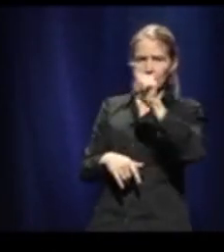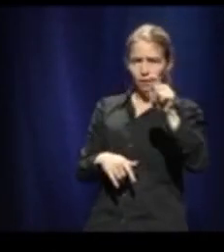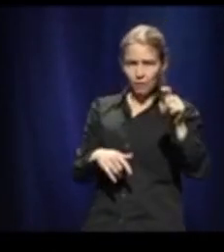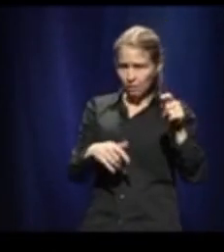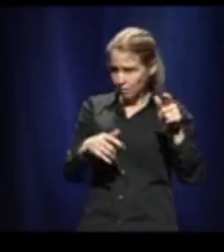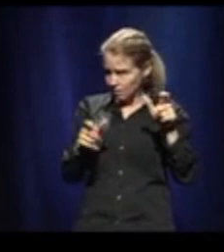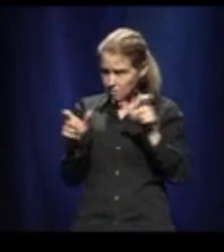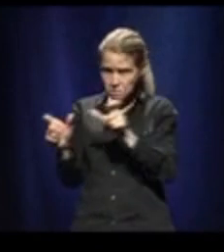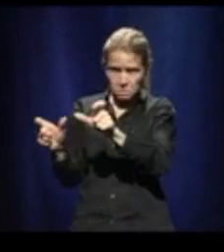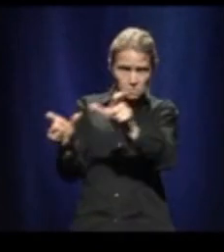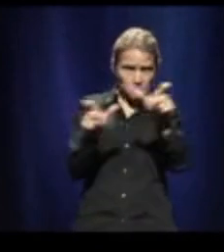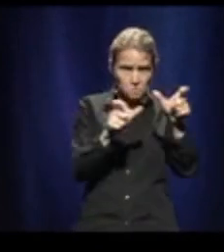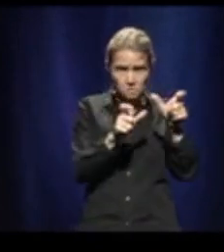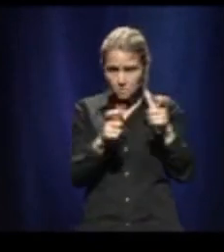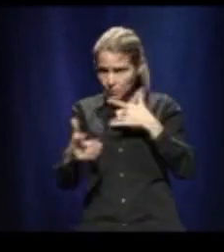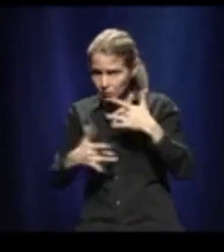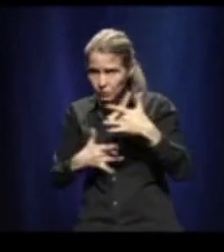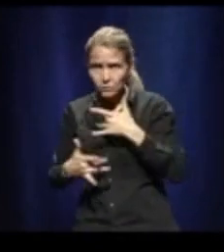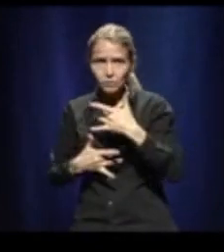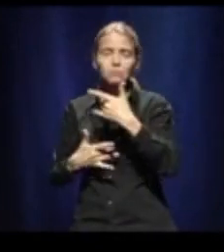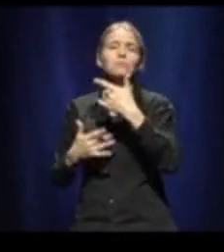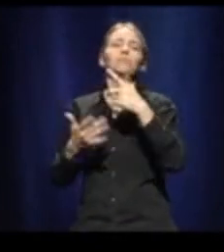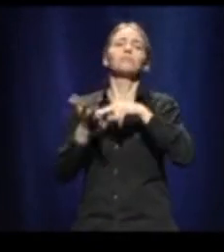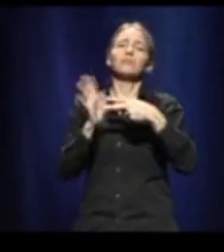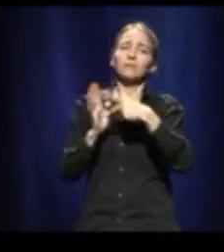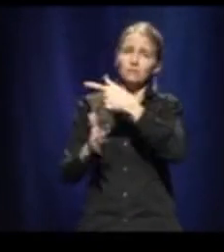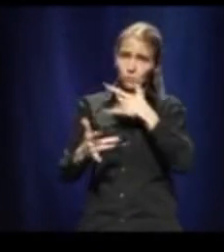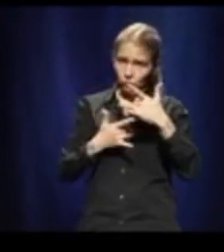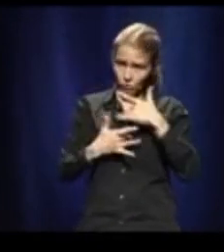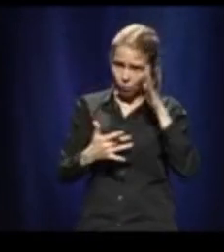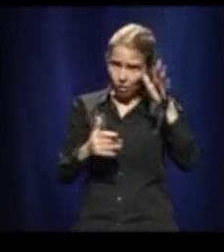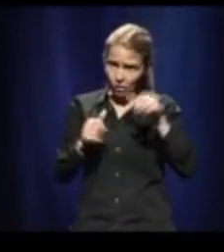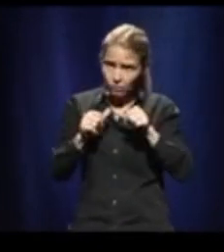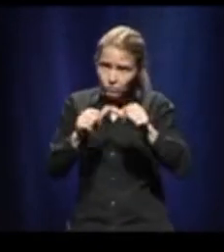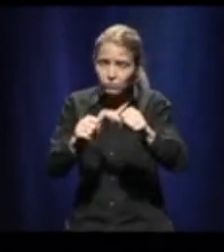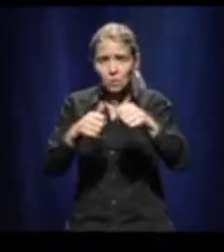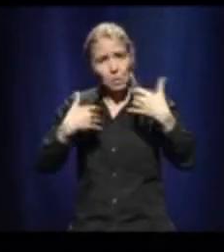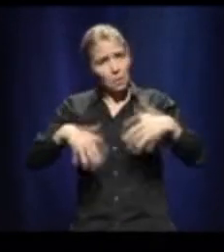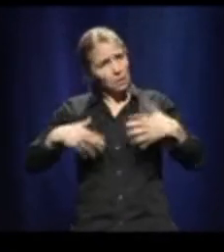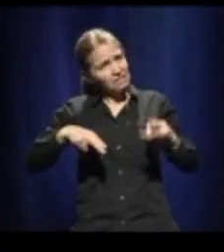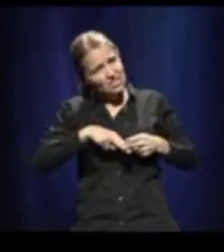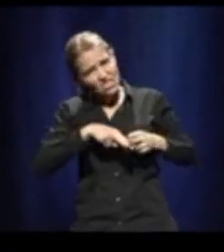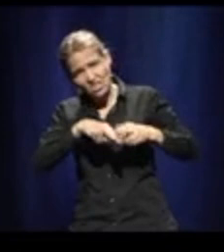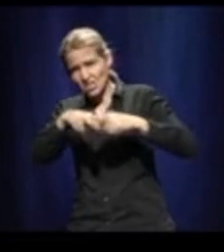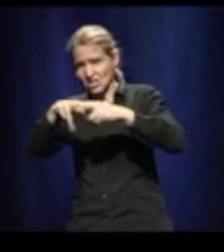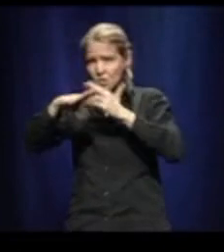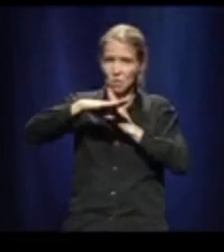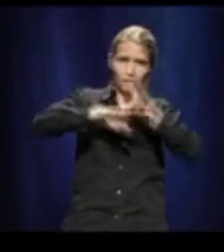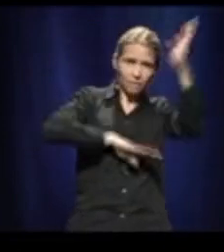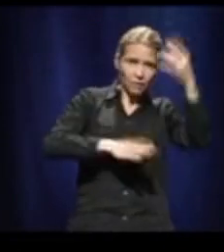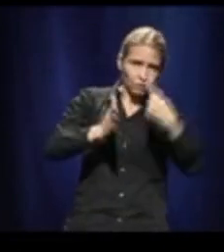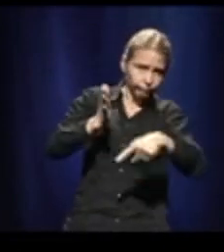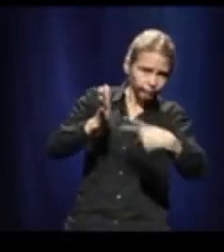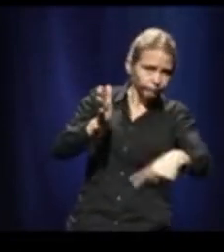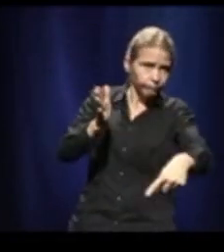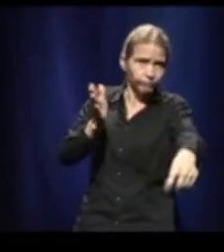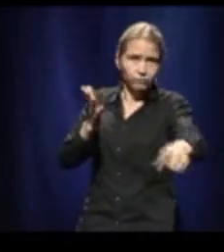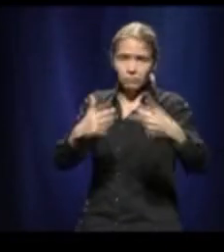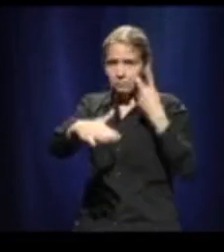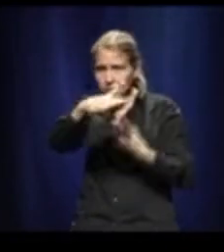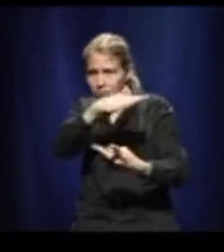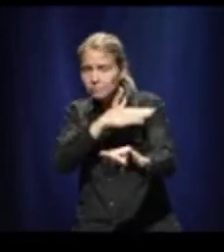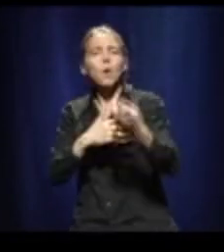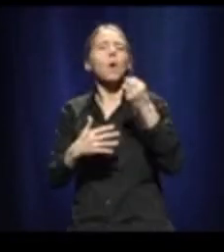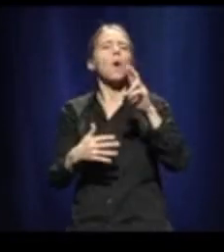the coming few weeks and the strain it will have on the health care system, on the hospitals in the province? And do you have any numbers